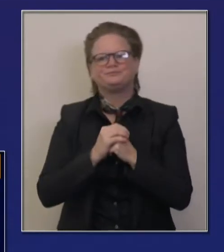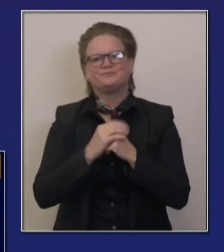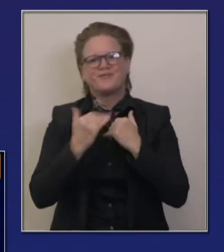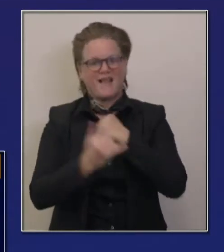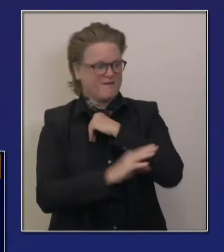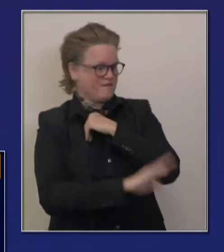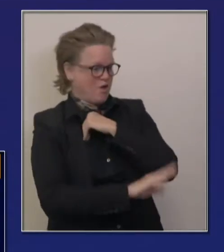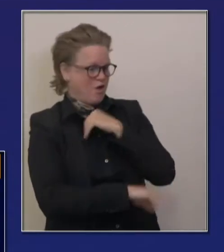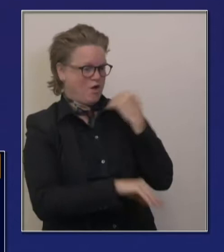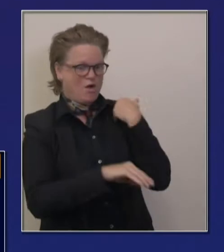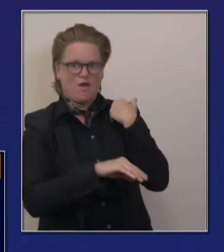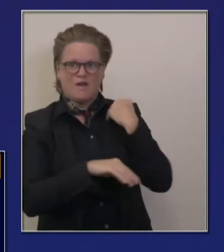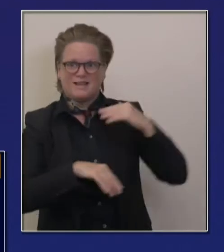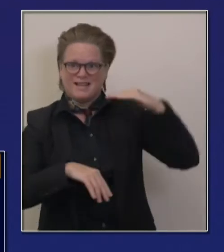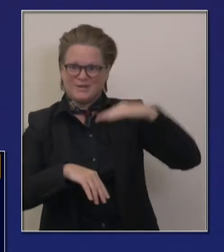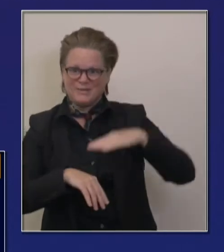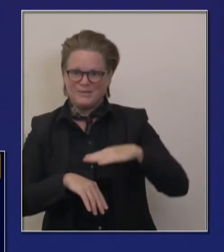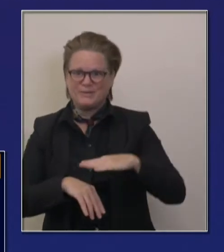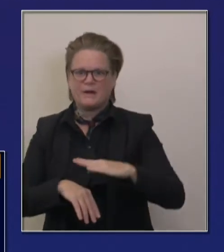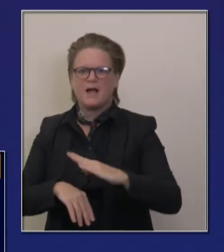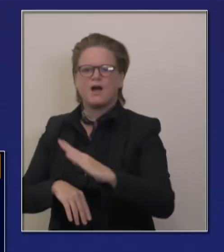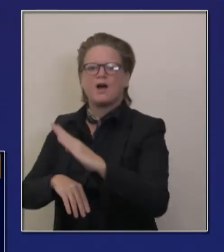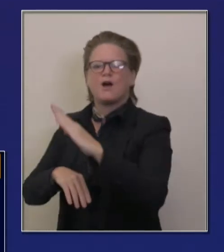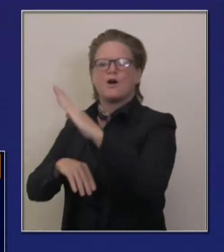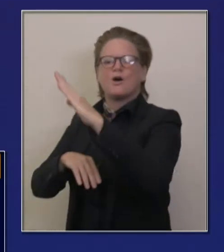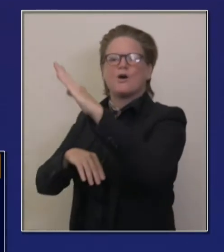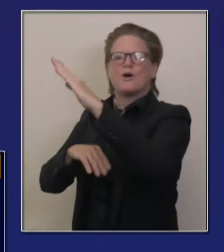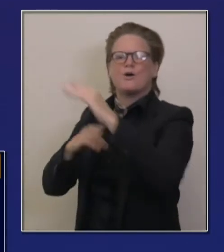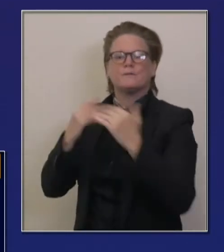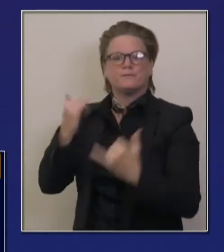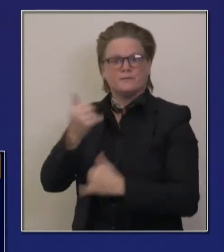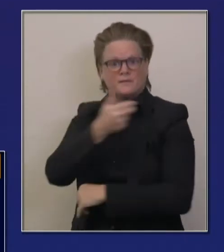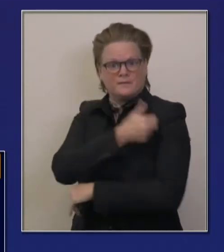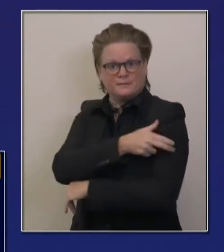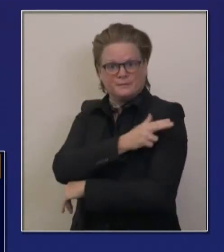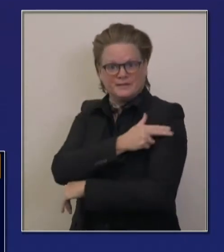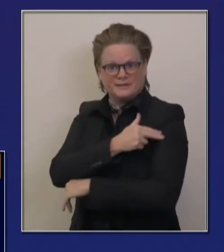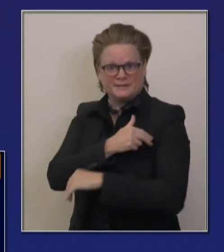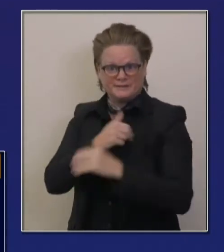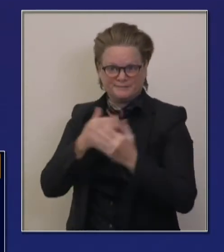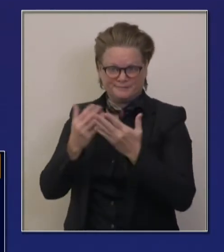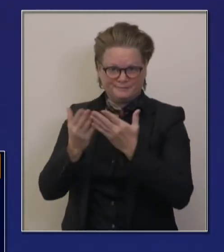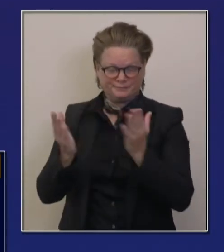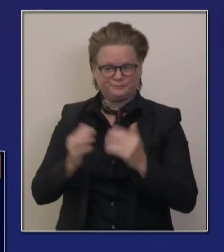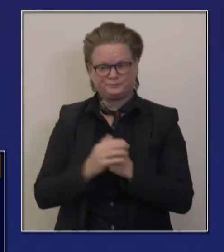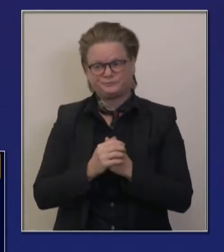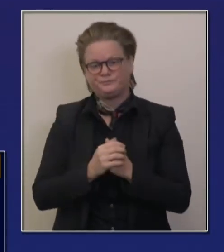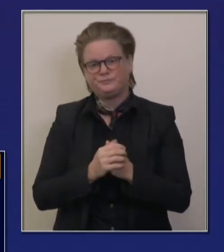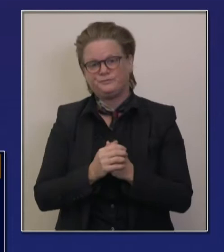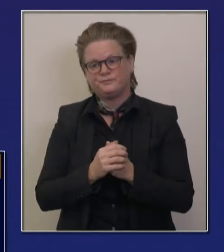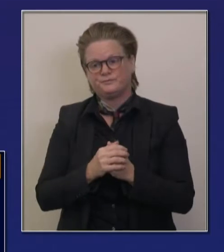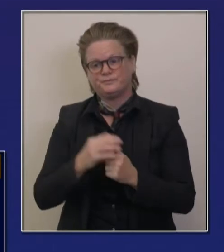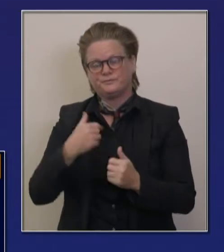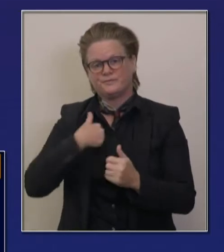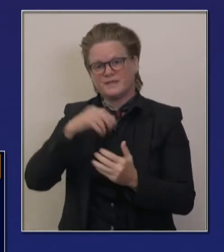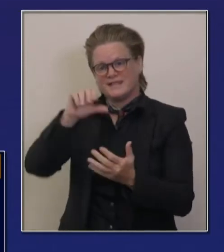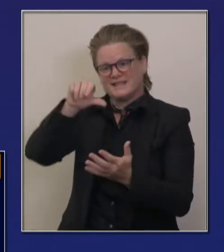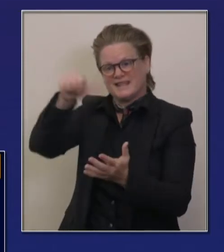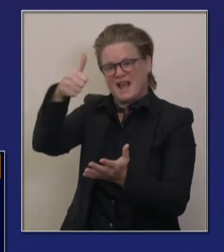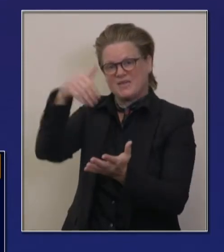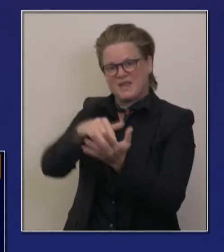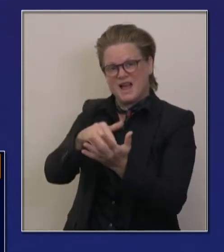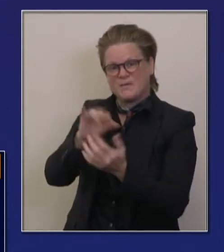California. Hospitalizations were now over 10,000 patients in our hospitals, 72% increase over the last